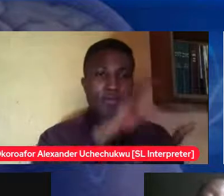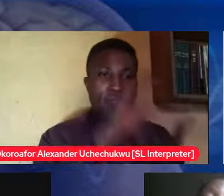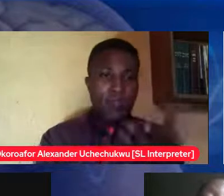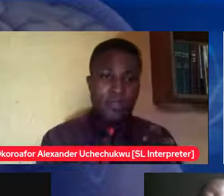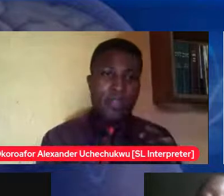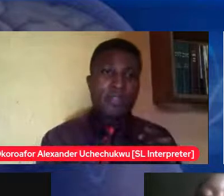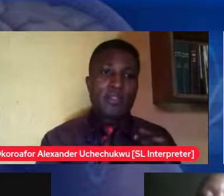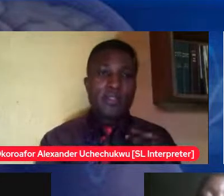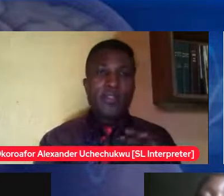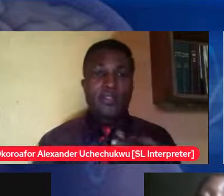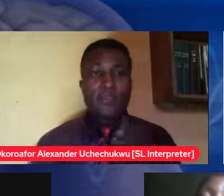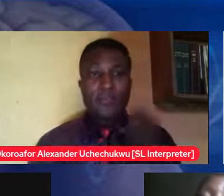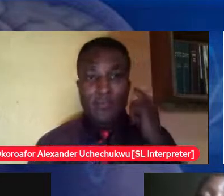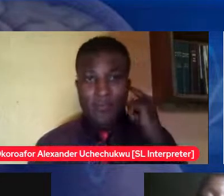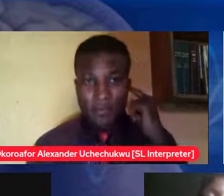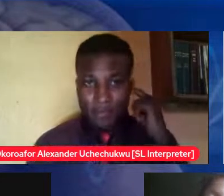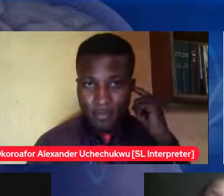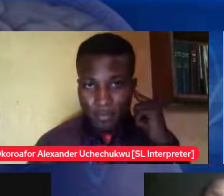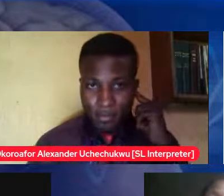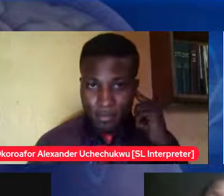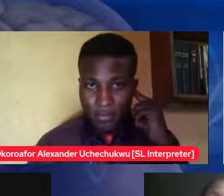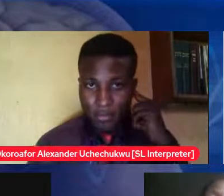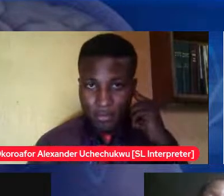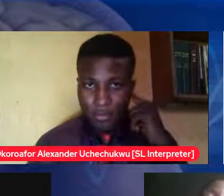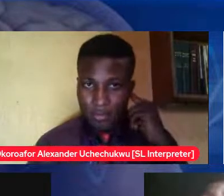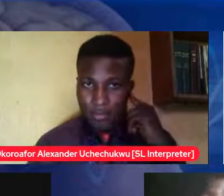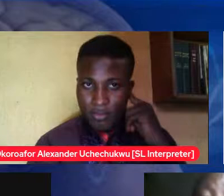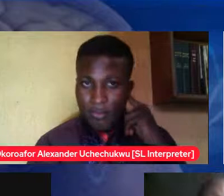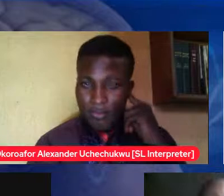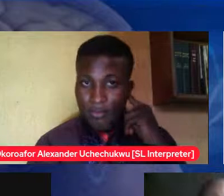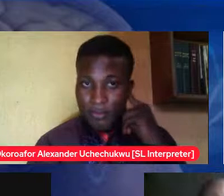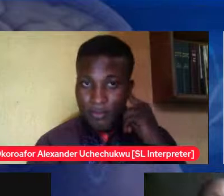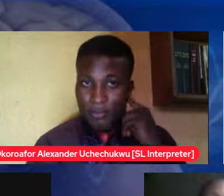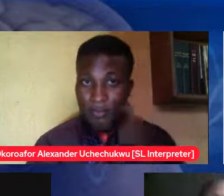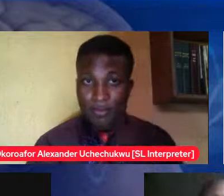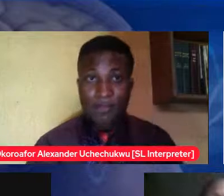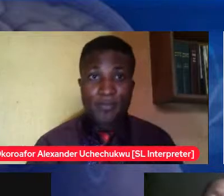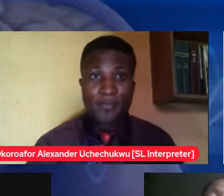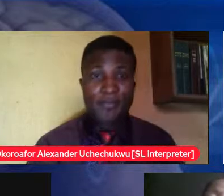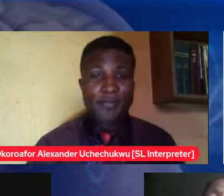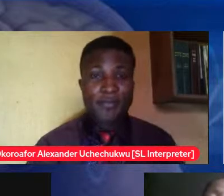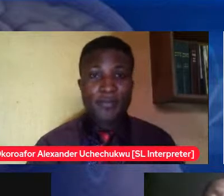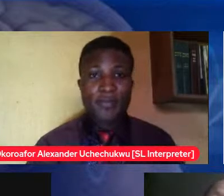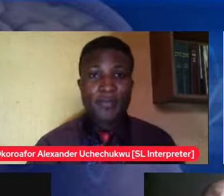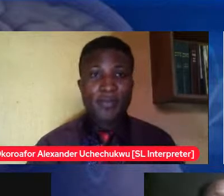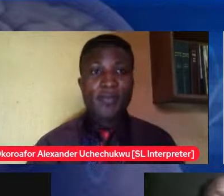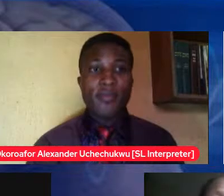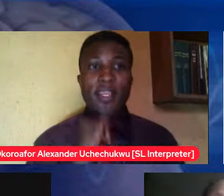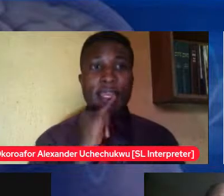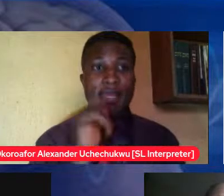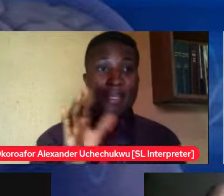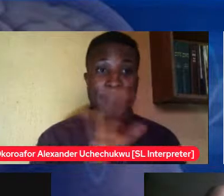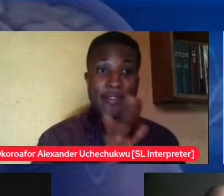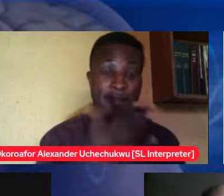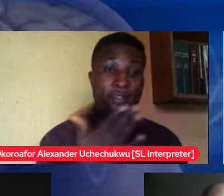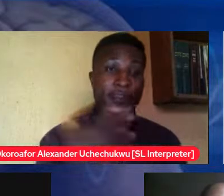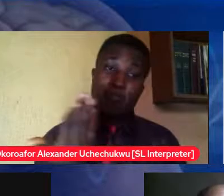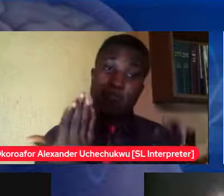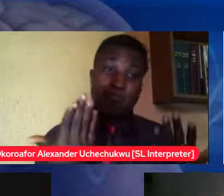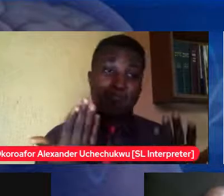settings that children you know if they don't have the opportunity to be in settings nothing will happen